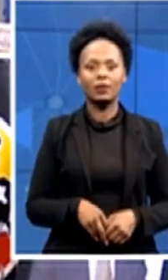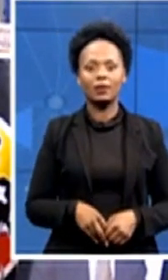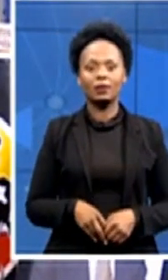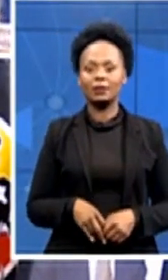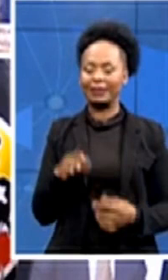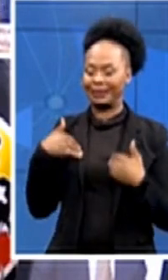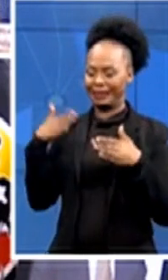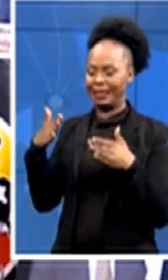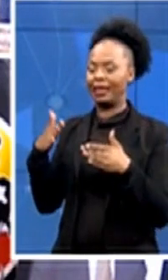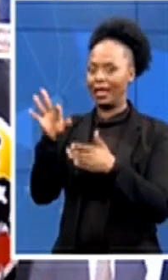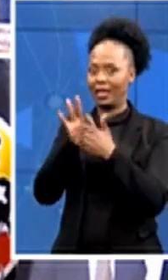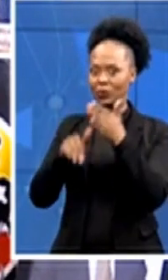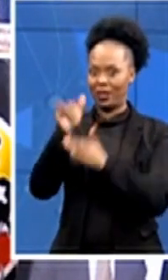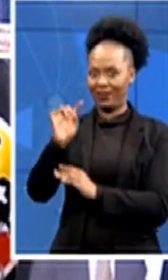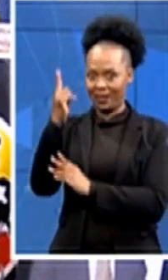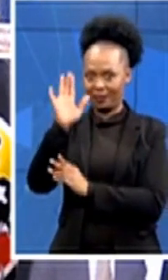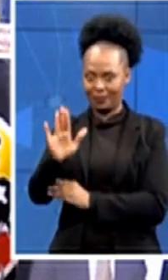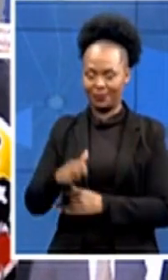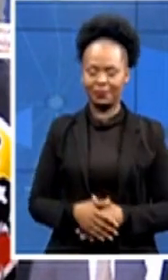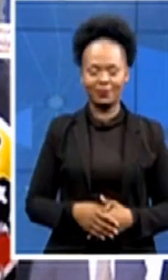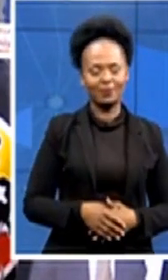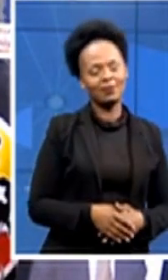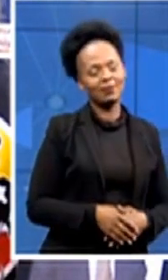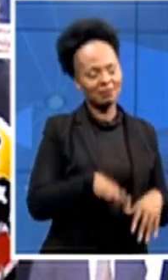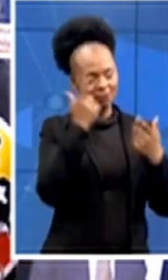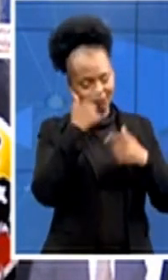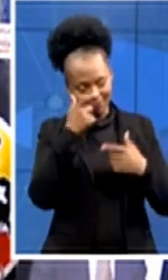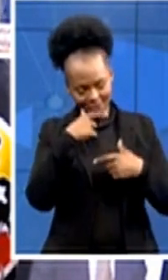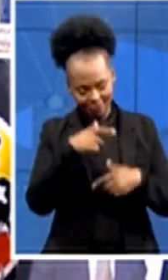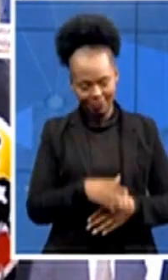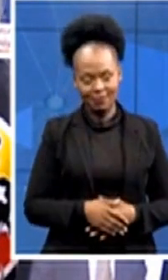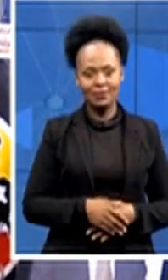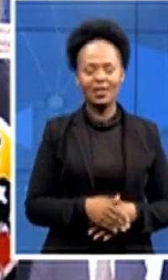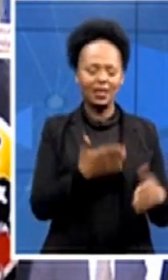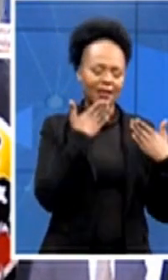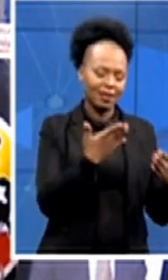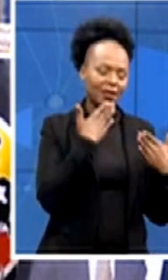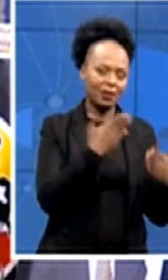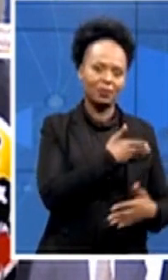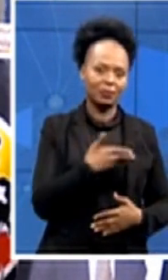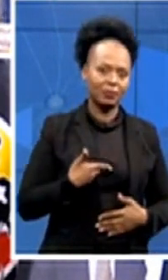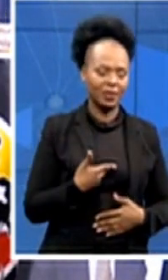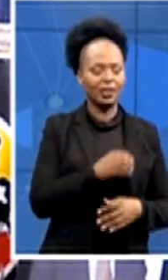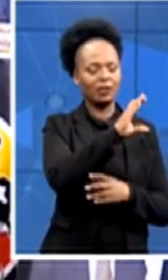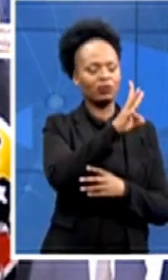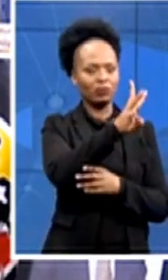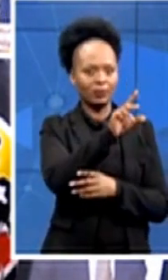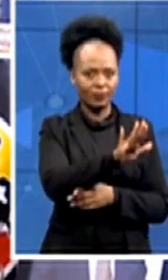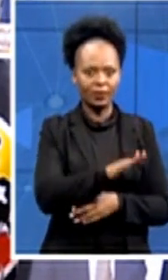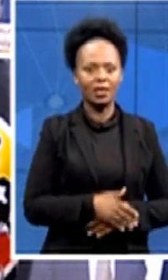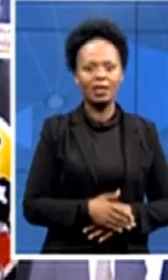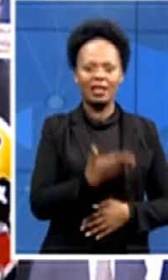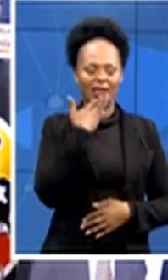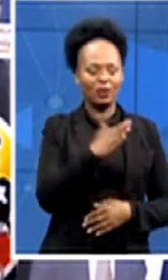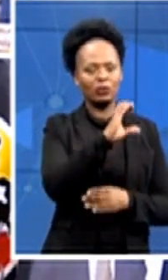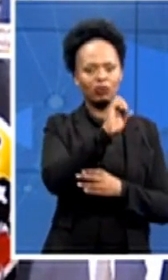Amen. The chief whip on the virtual platform, thank you very much. and we thank the chief of the African National Congress